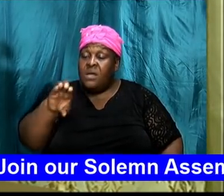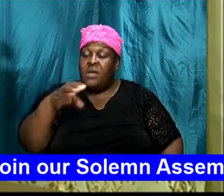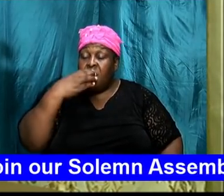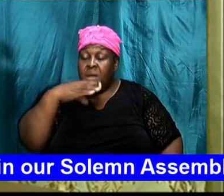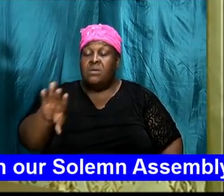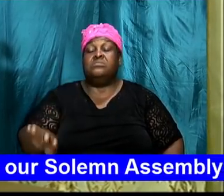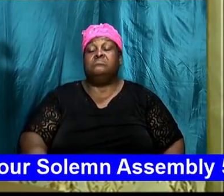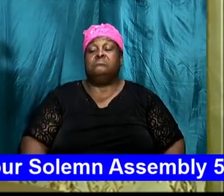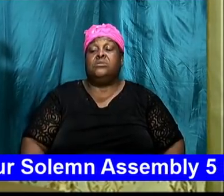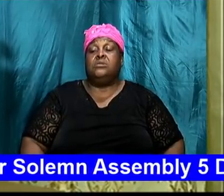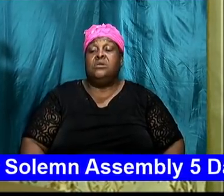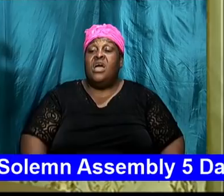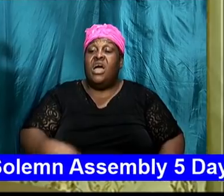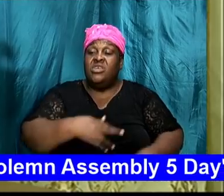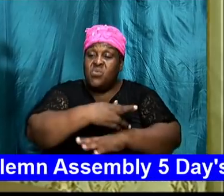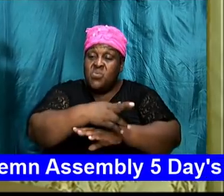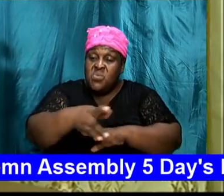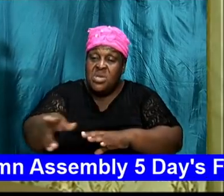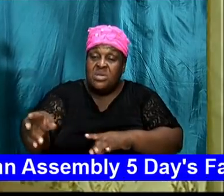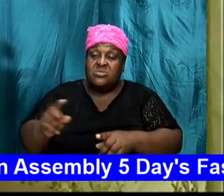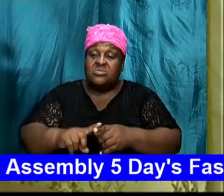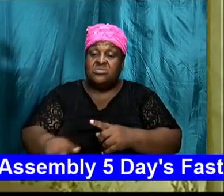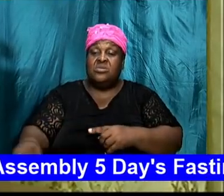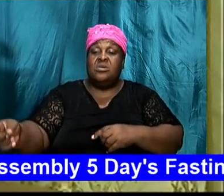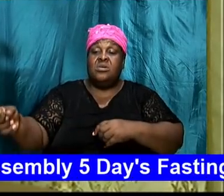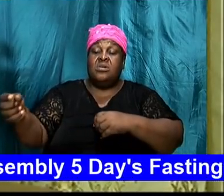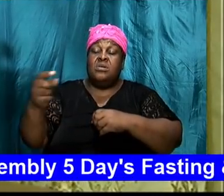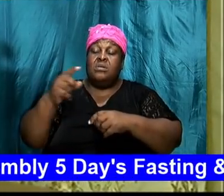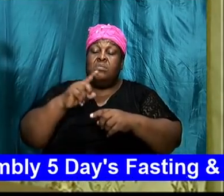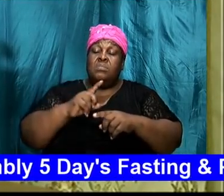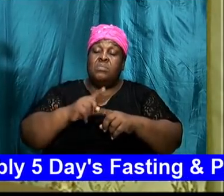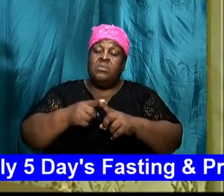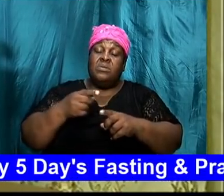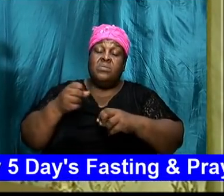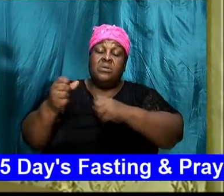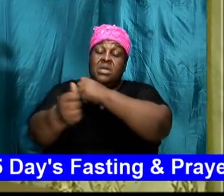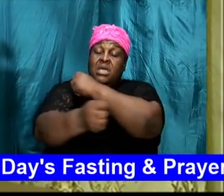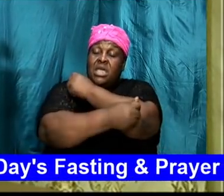and it reached a point where Abraham said look here do with her as you please man